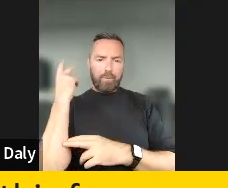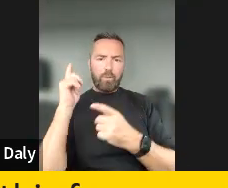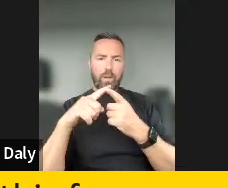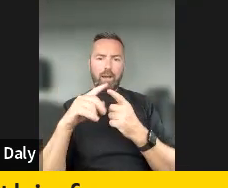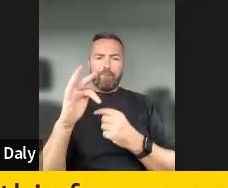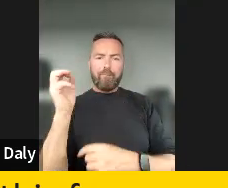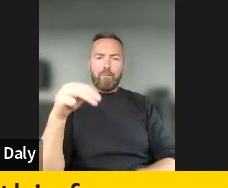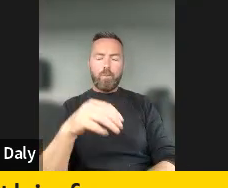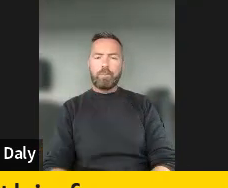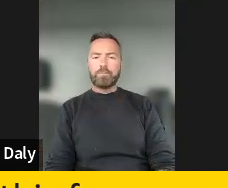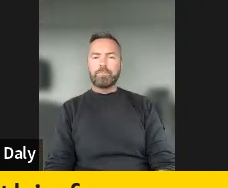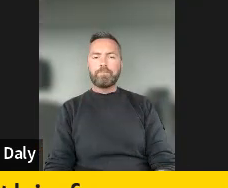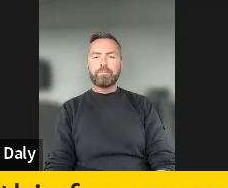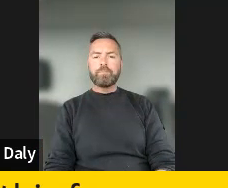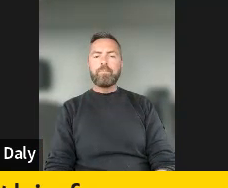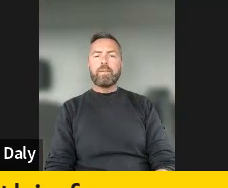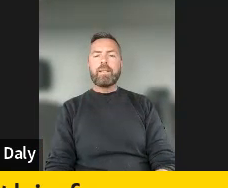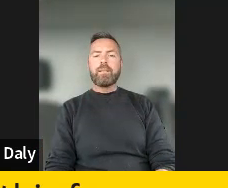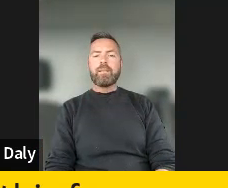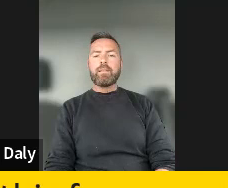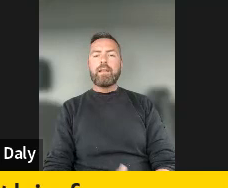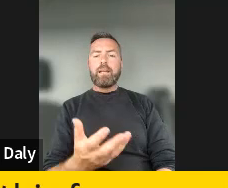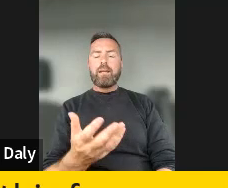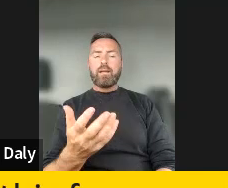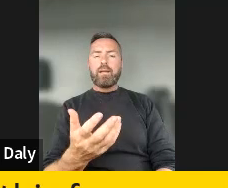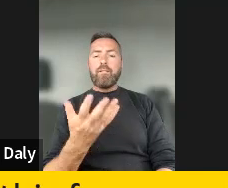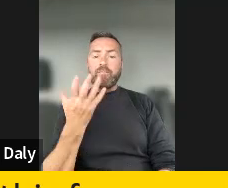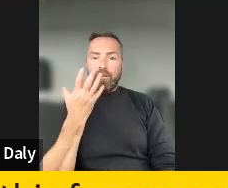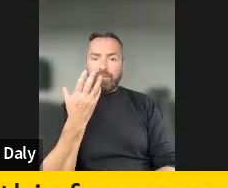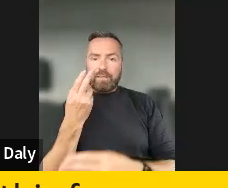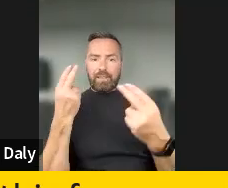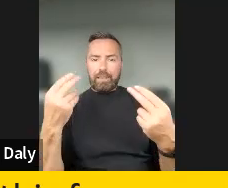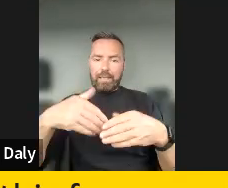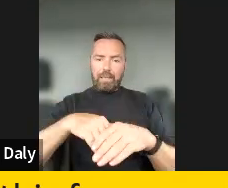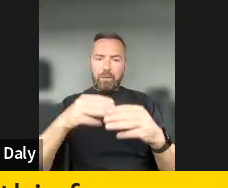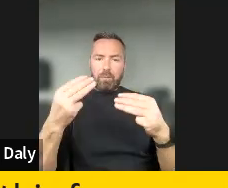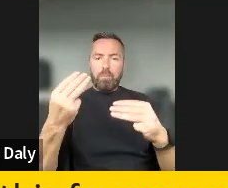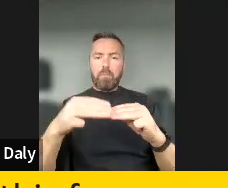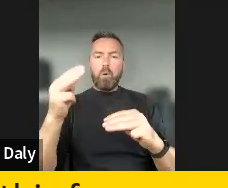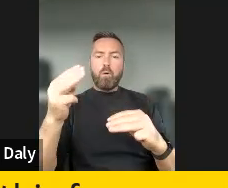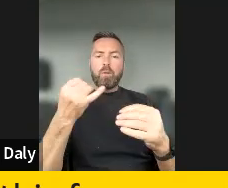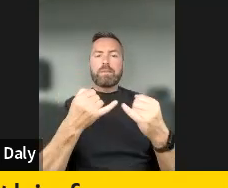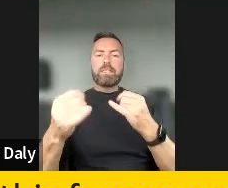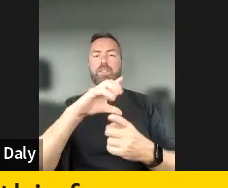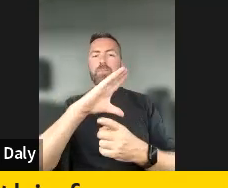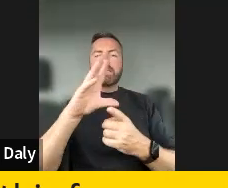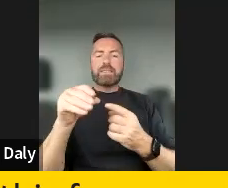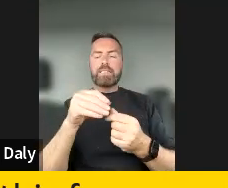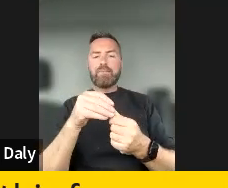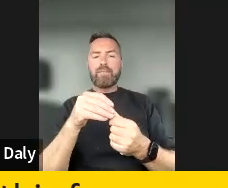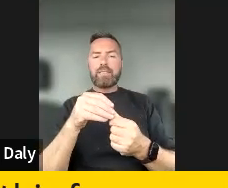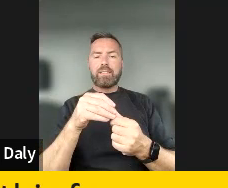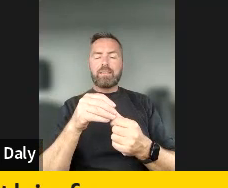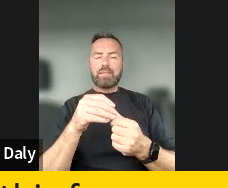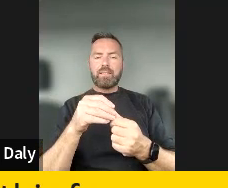Um, the fifth one is include more specific safeguards in the digital service act, which is one of the, um, acts of the